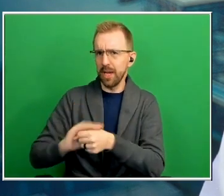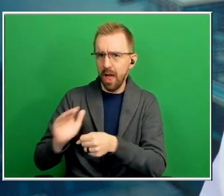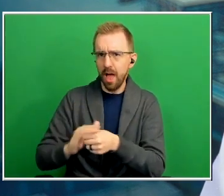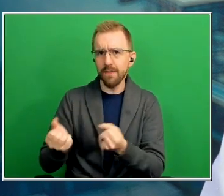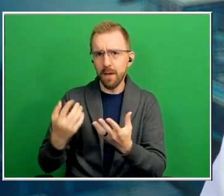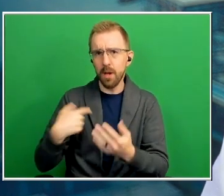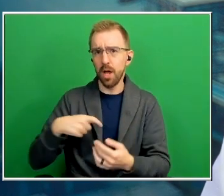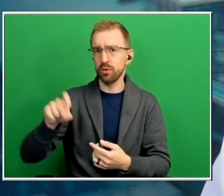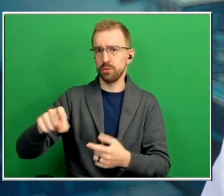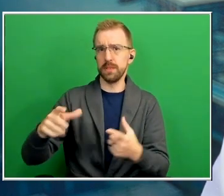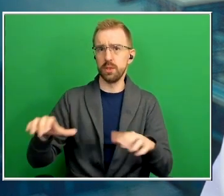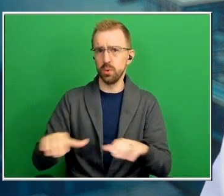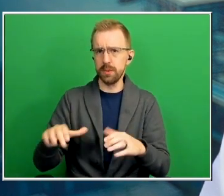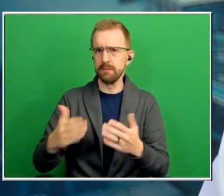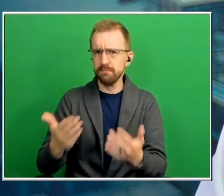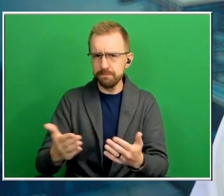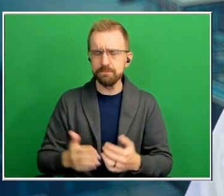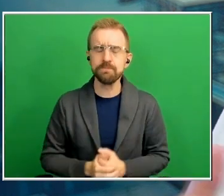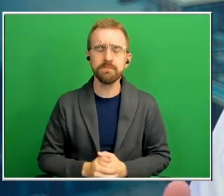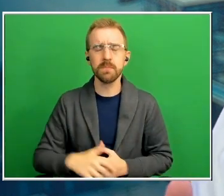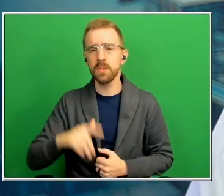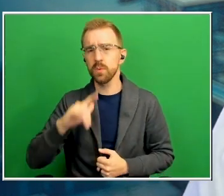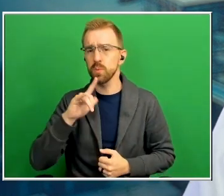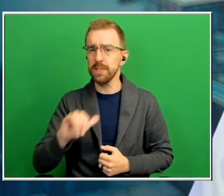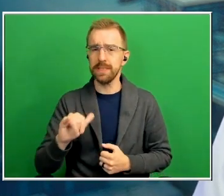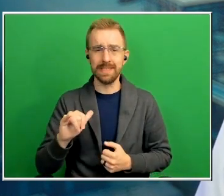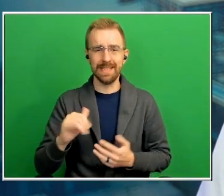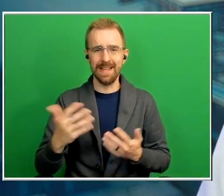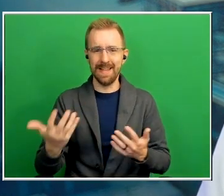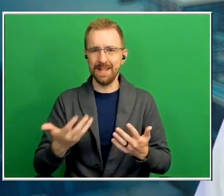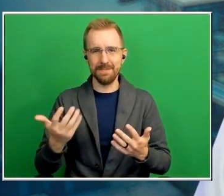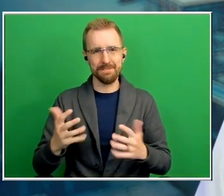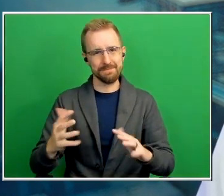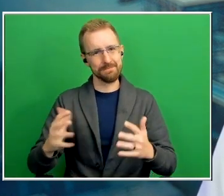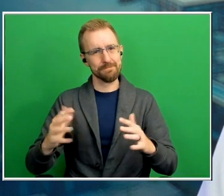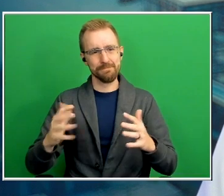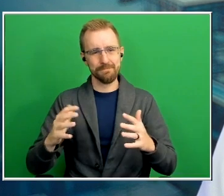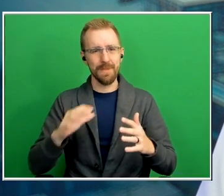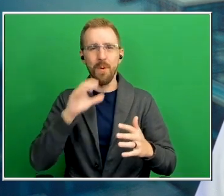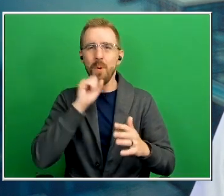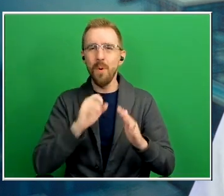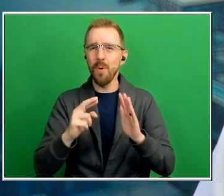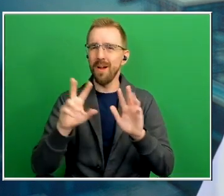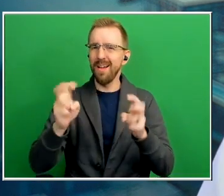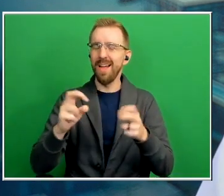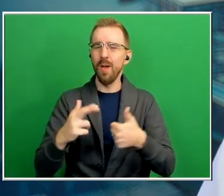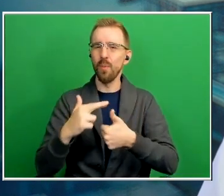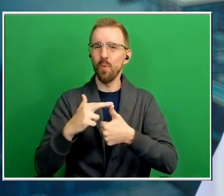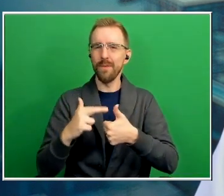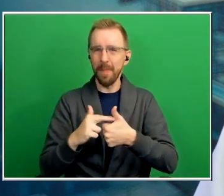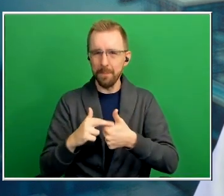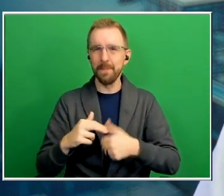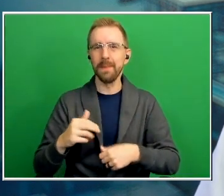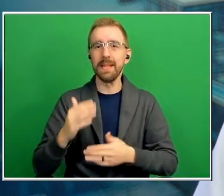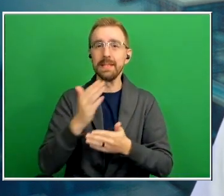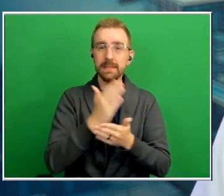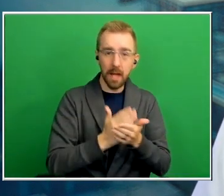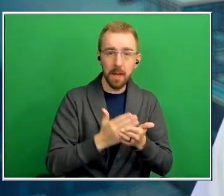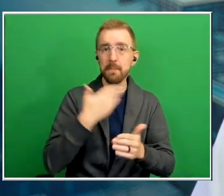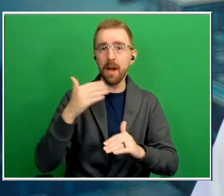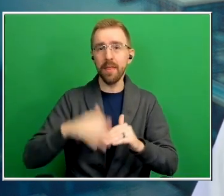you know really the the sort of the old rule of thumb you hear uh some is better than none but more is better